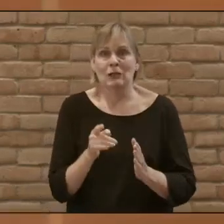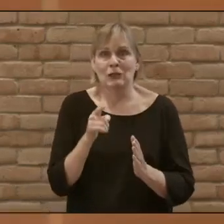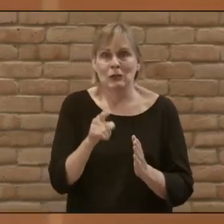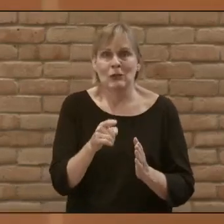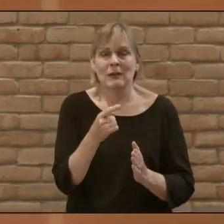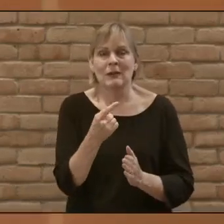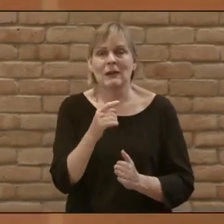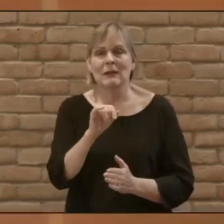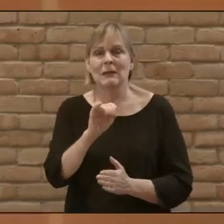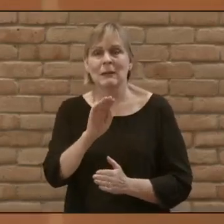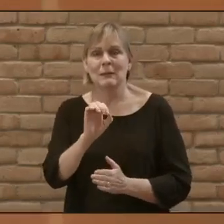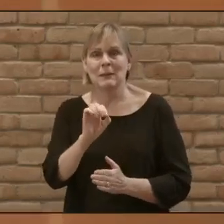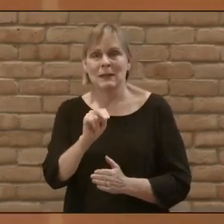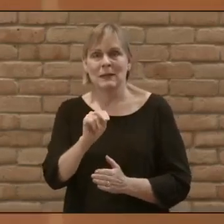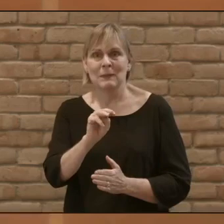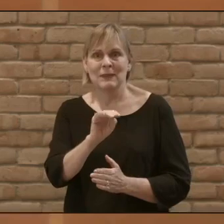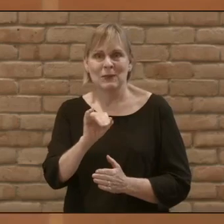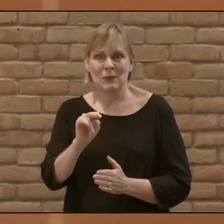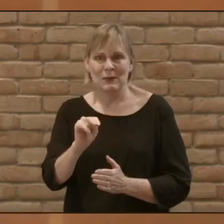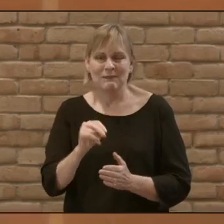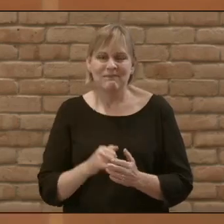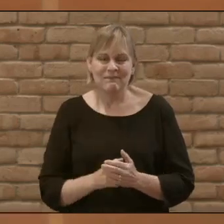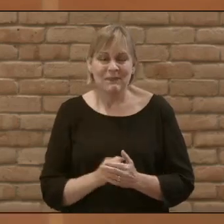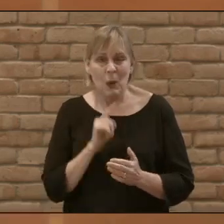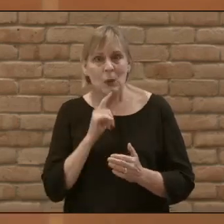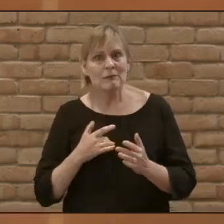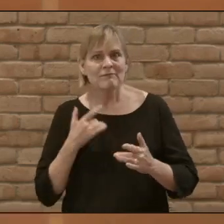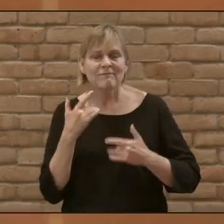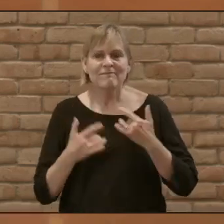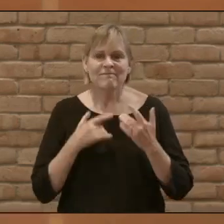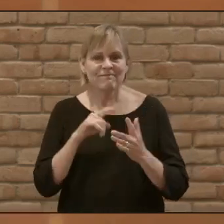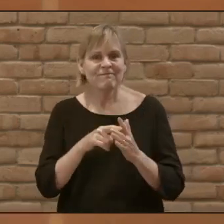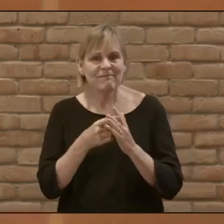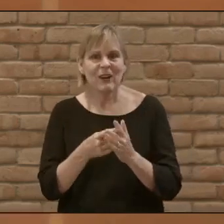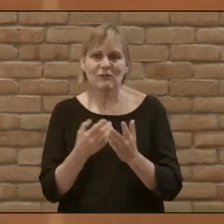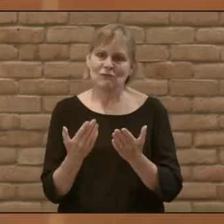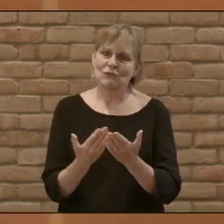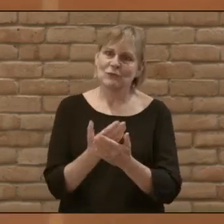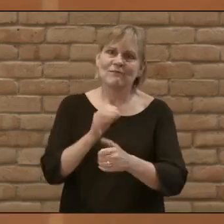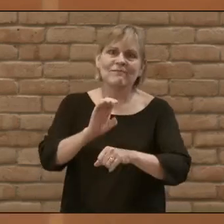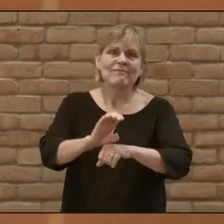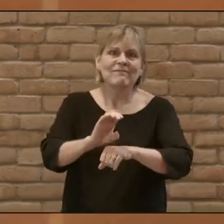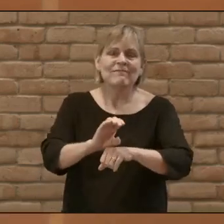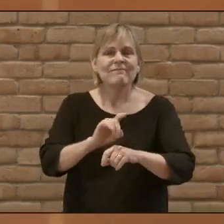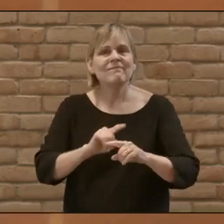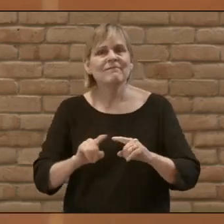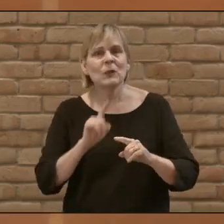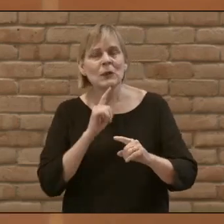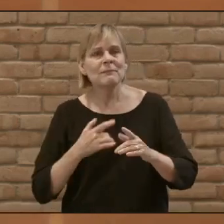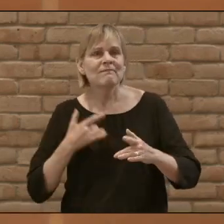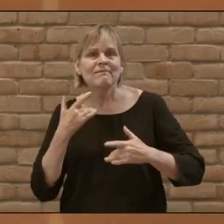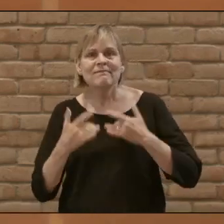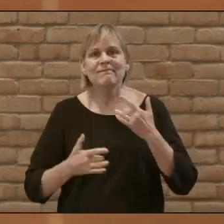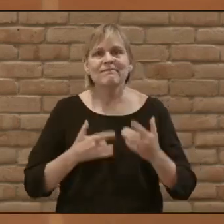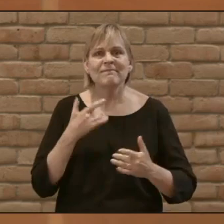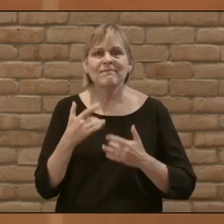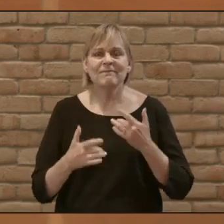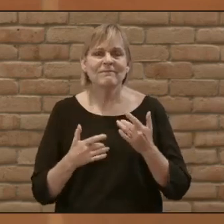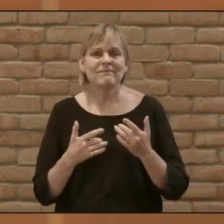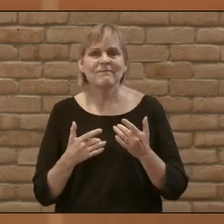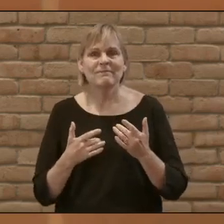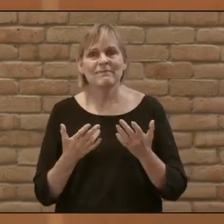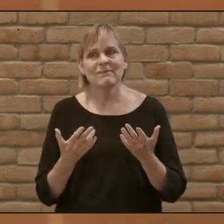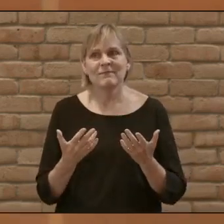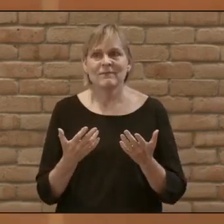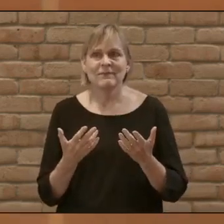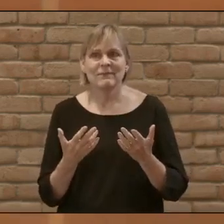There's a lot for me to learn, but I'm really excited to do so. And I'm really excited to pour out my life